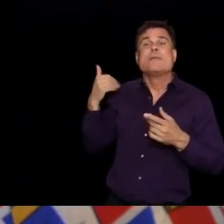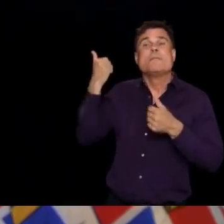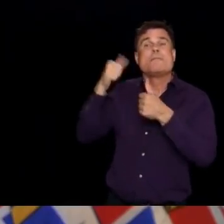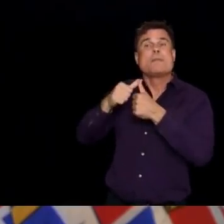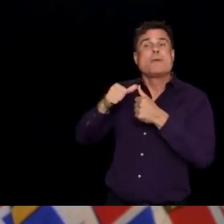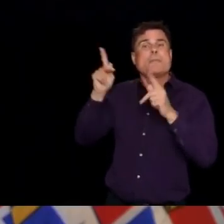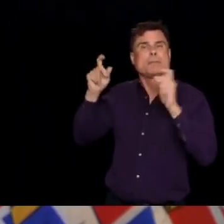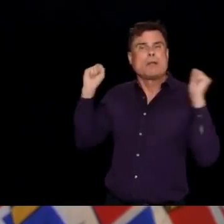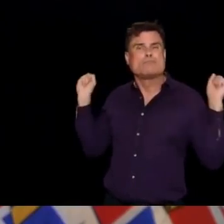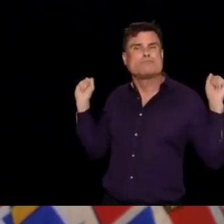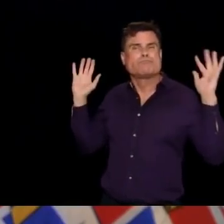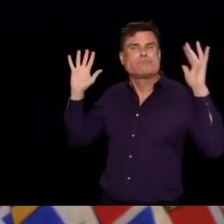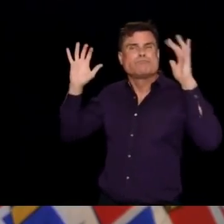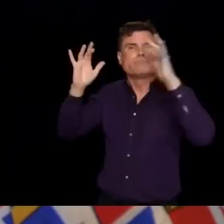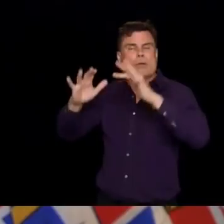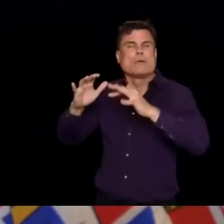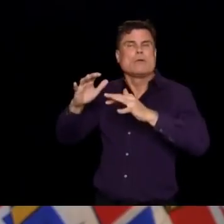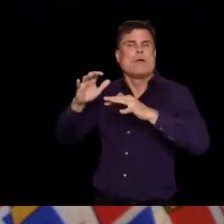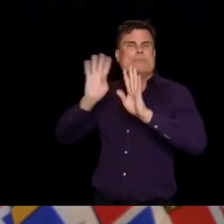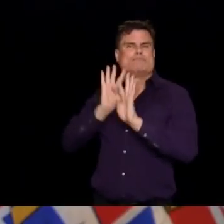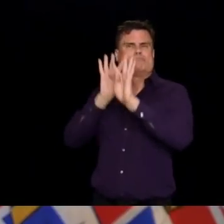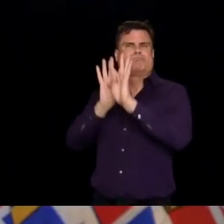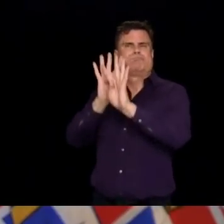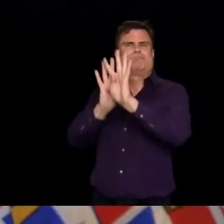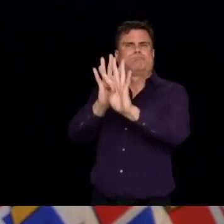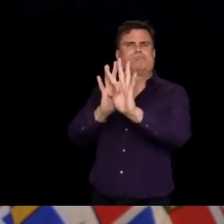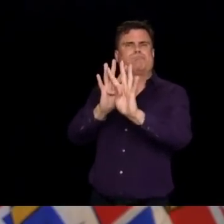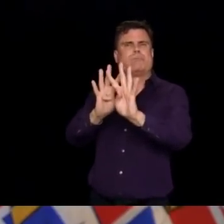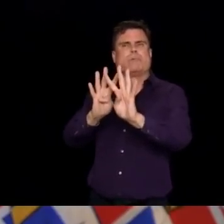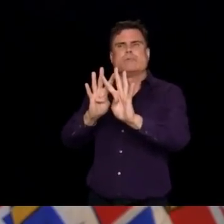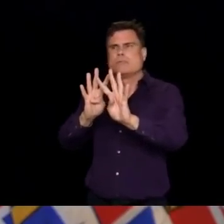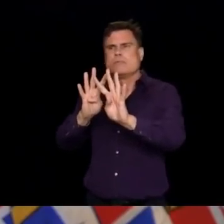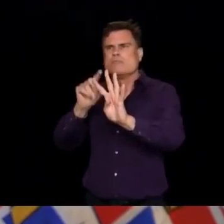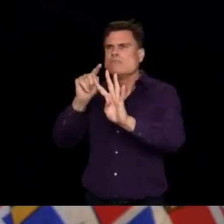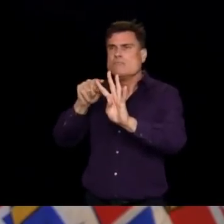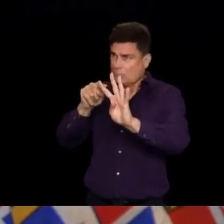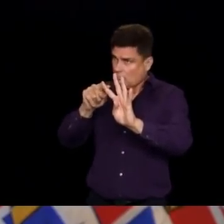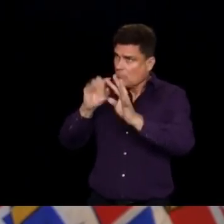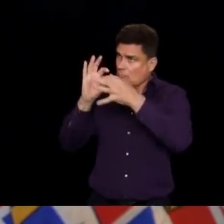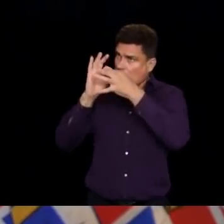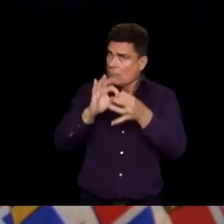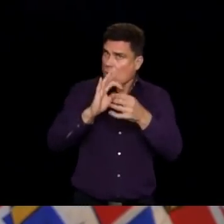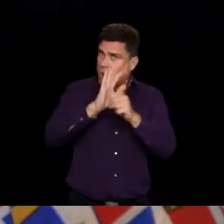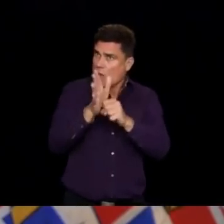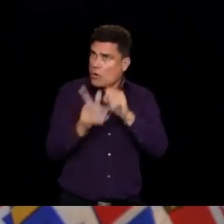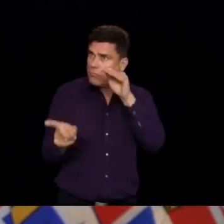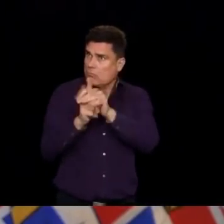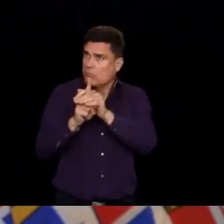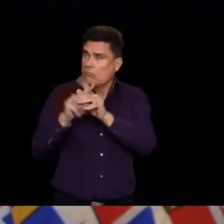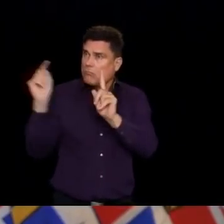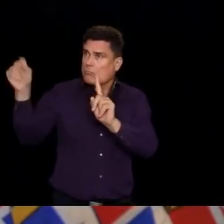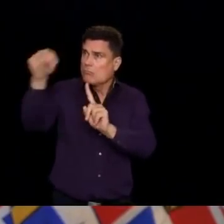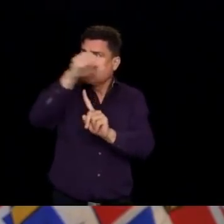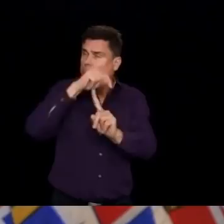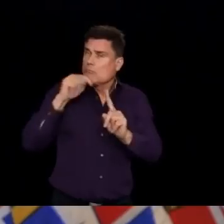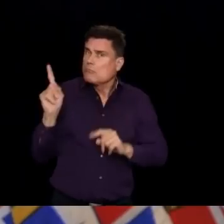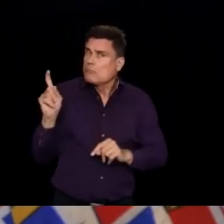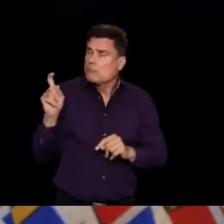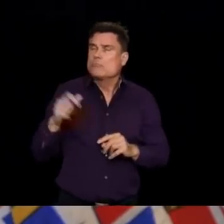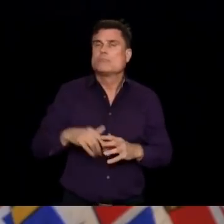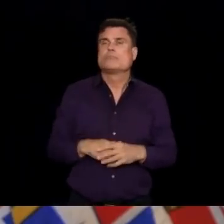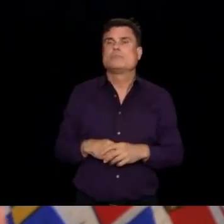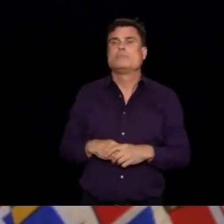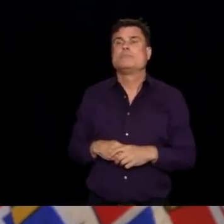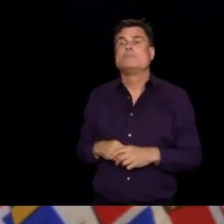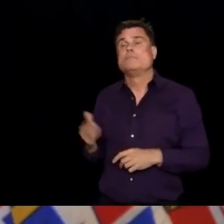protests we had here in British Columbia? Yeah, so there's a couple of things on that. And we had this discussion, I had this discussion with my colleagues in